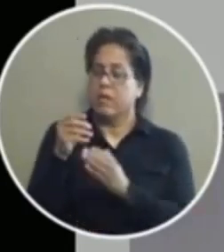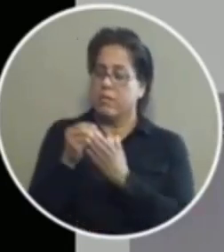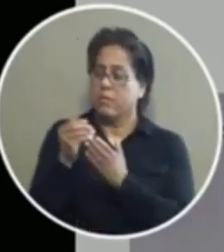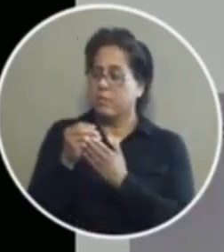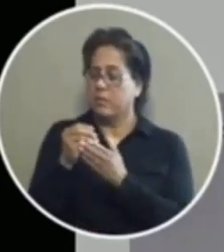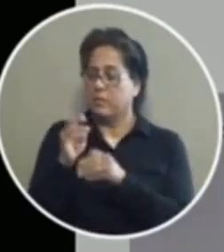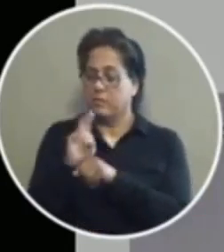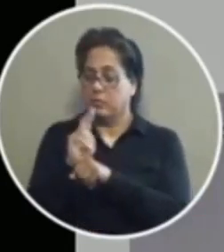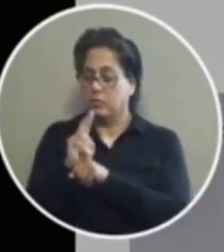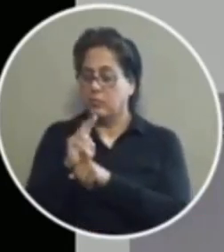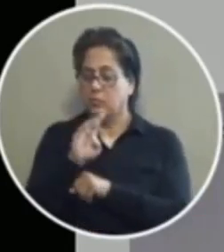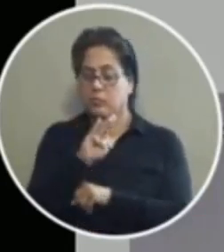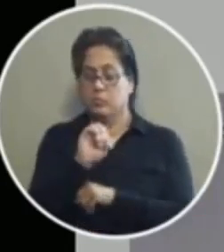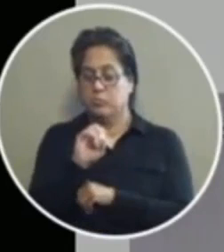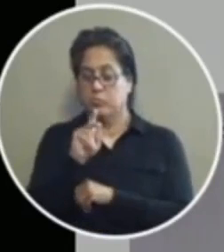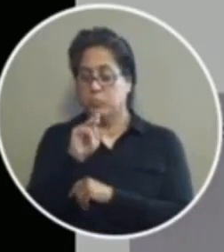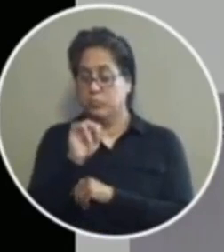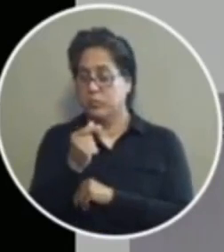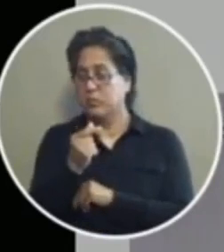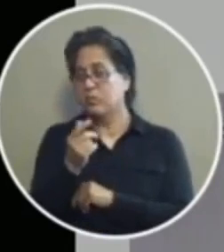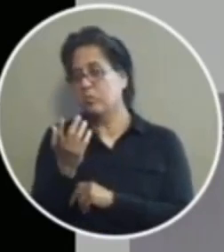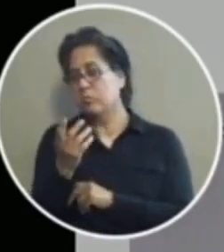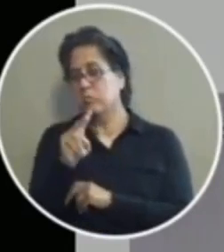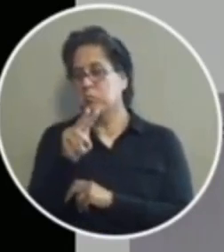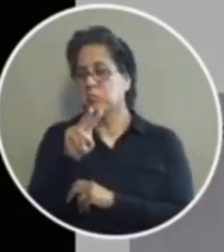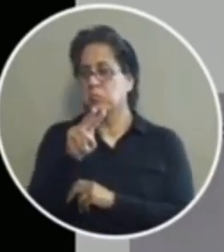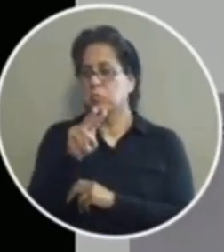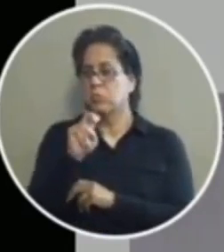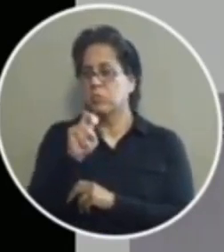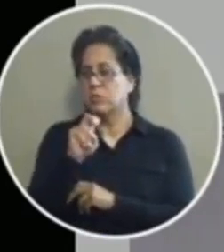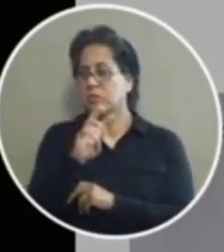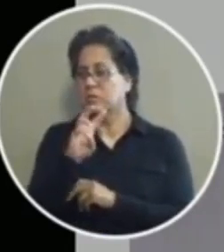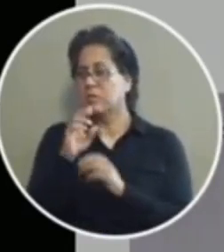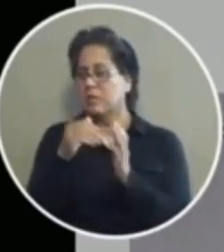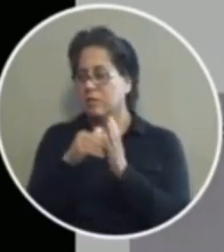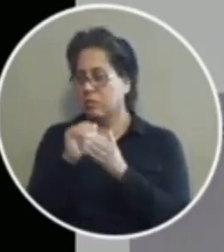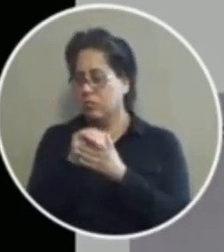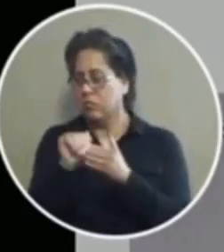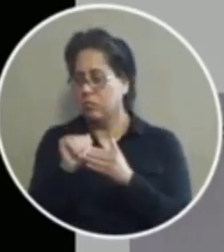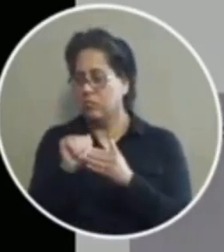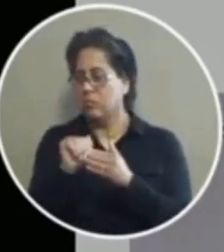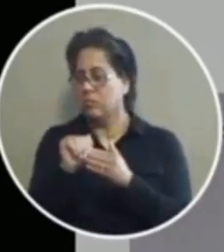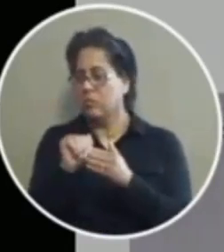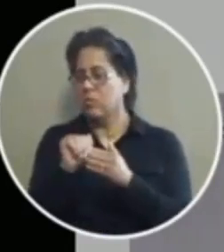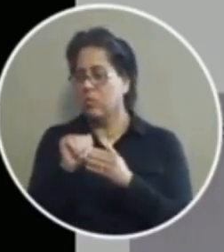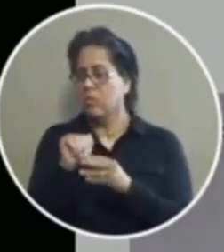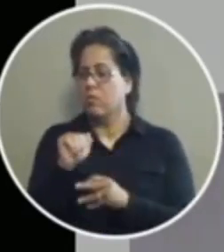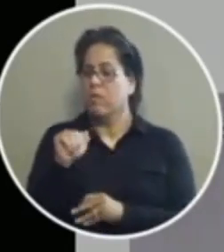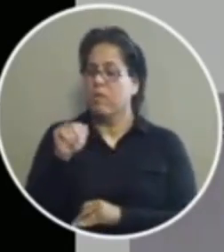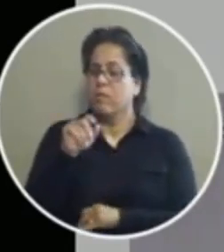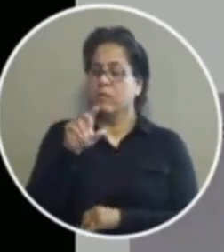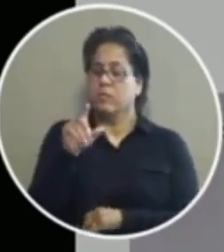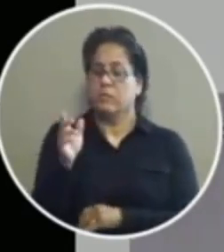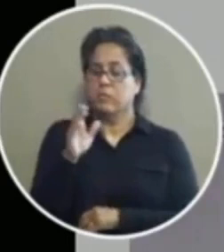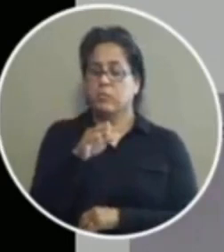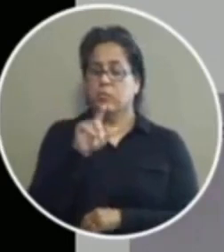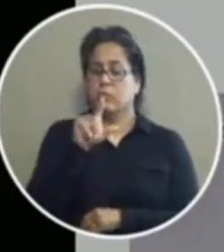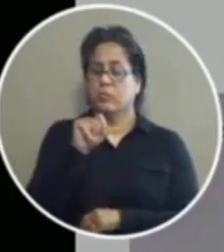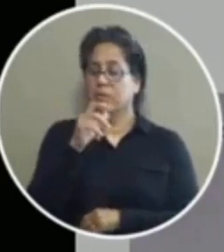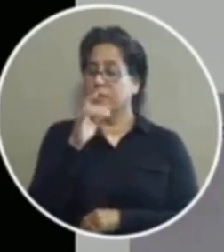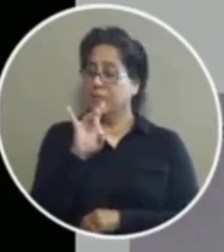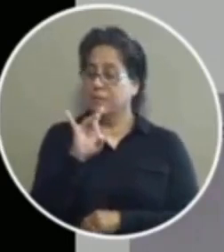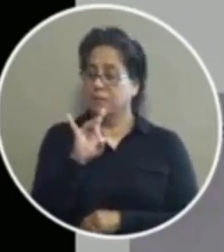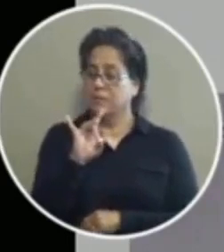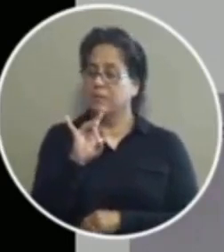booking those people ranges at about 206 000 in 2018 we had a total